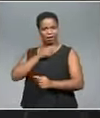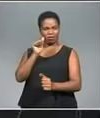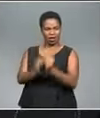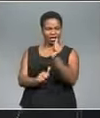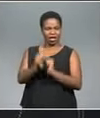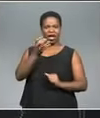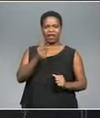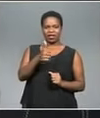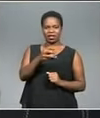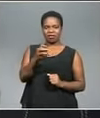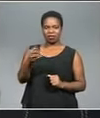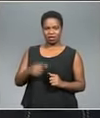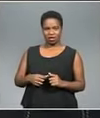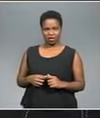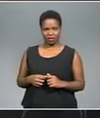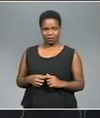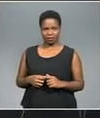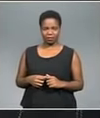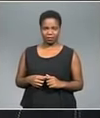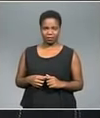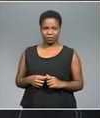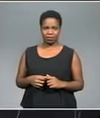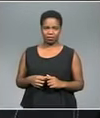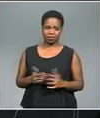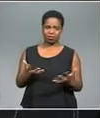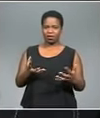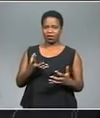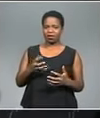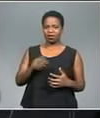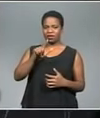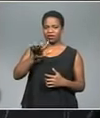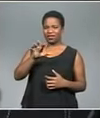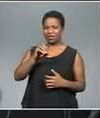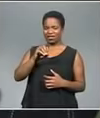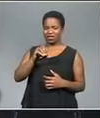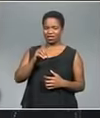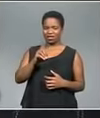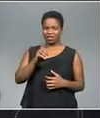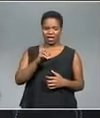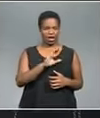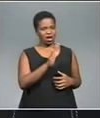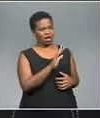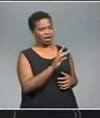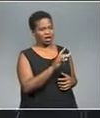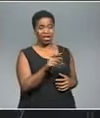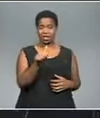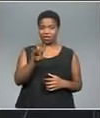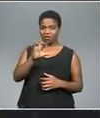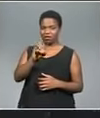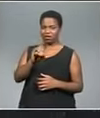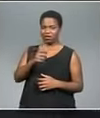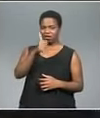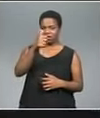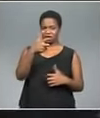only have 600. Give me 750. 650. 650? Yeah.